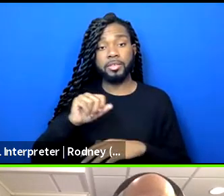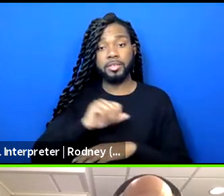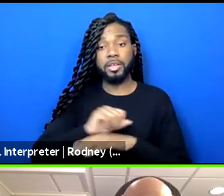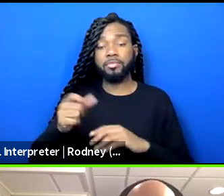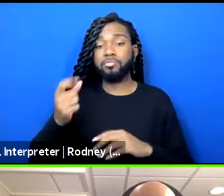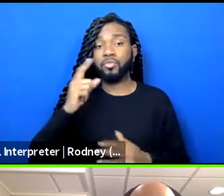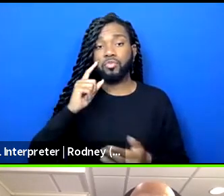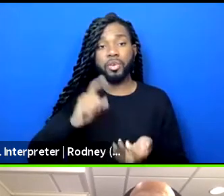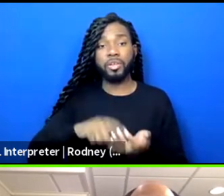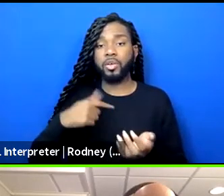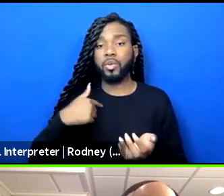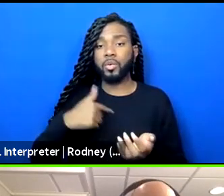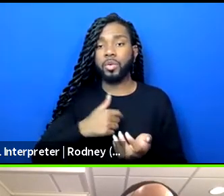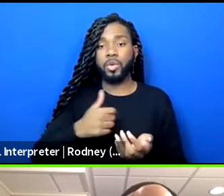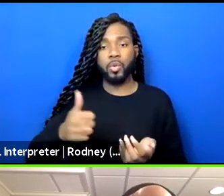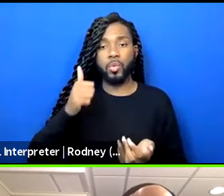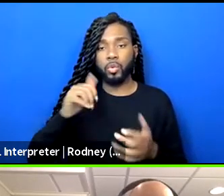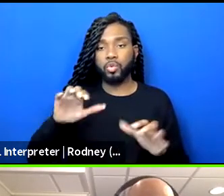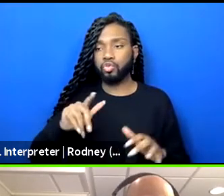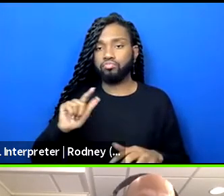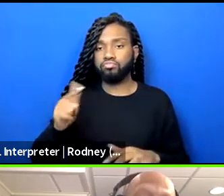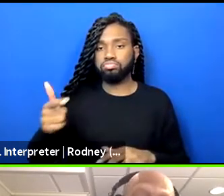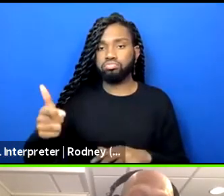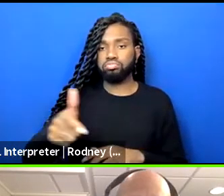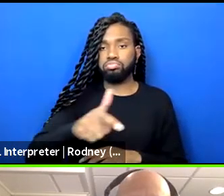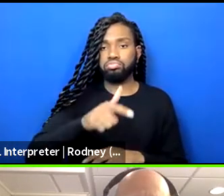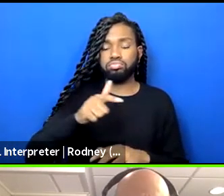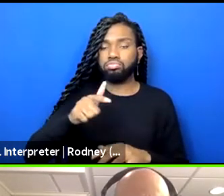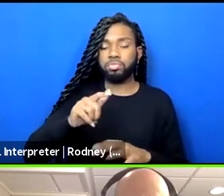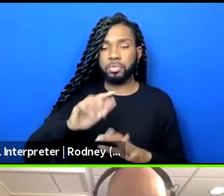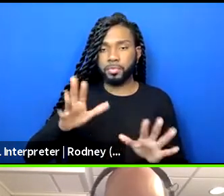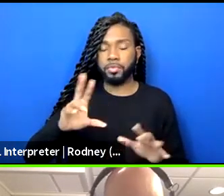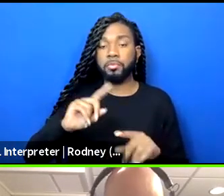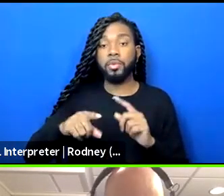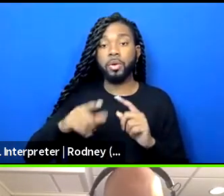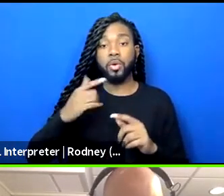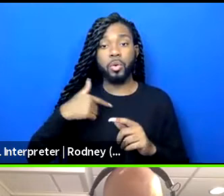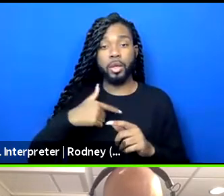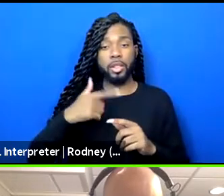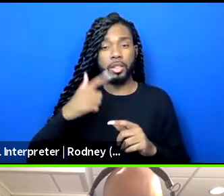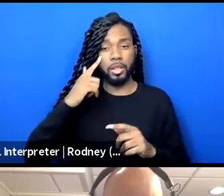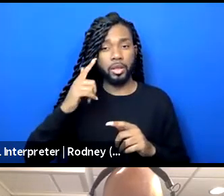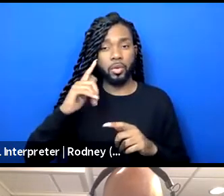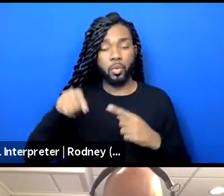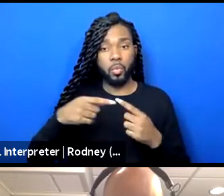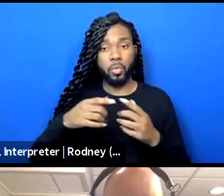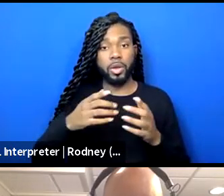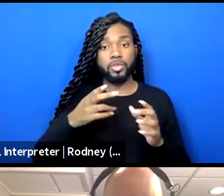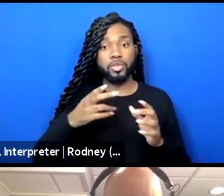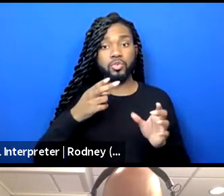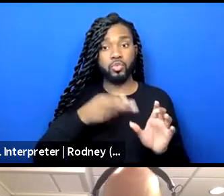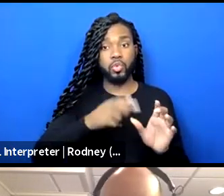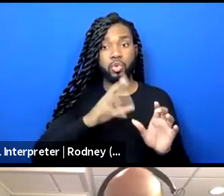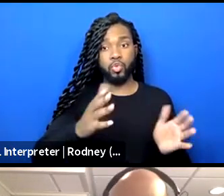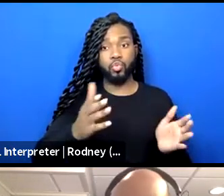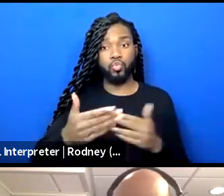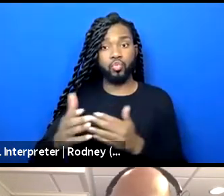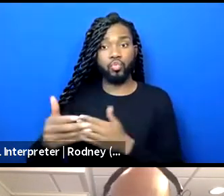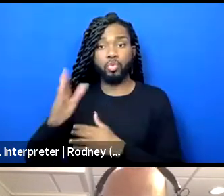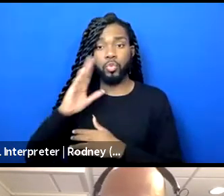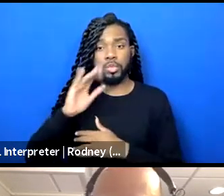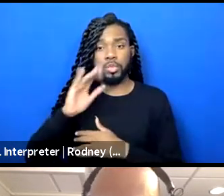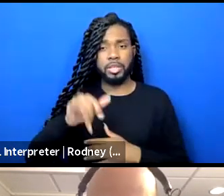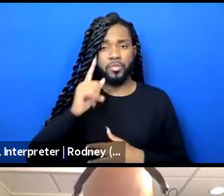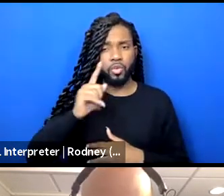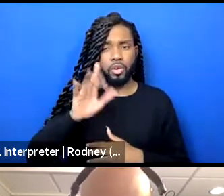be doing a round robin. Once when these breakout rooms, we will stay there for what, 20 minutes, Shay? Yep. About 20 minutes. We know that we